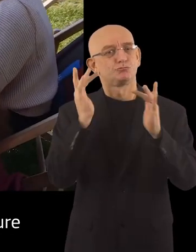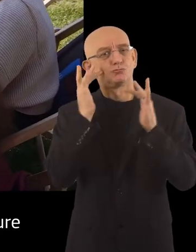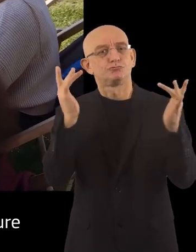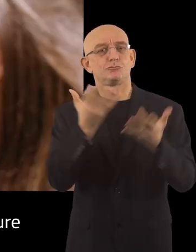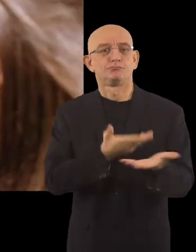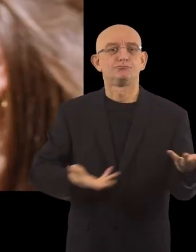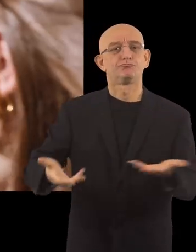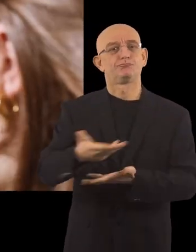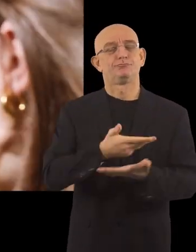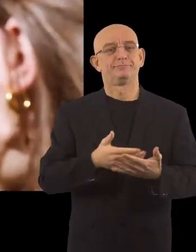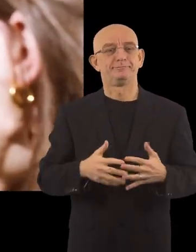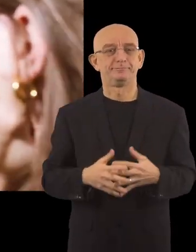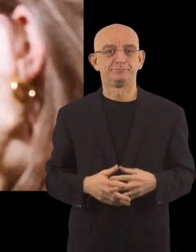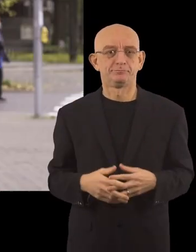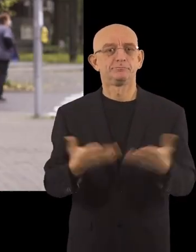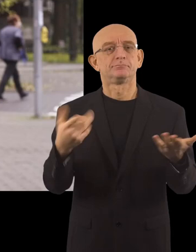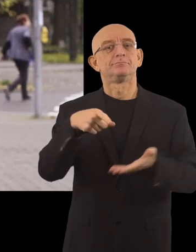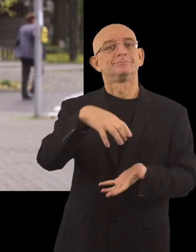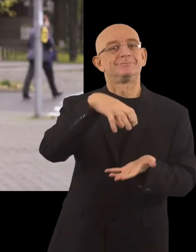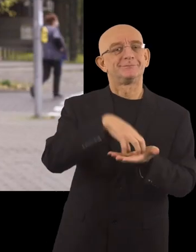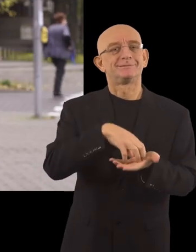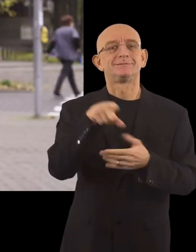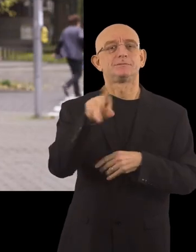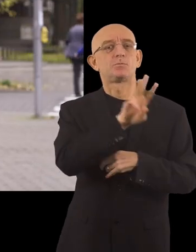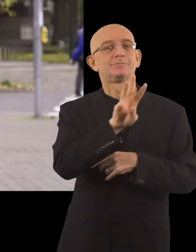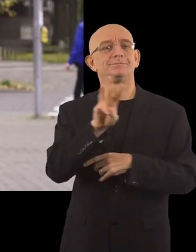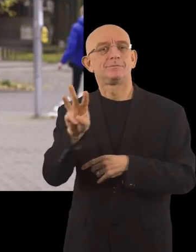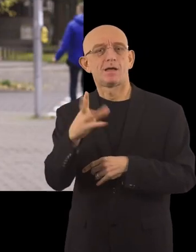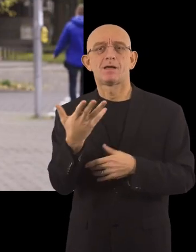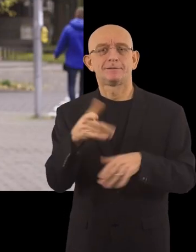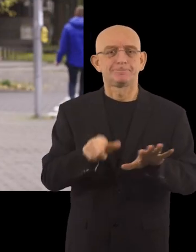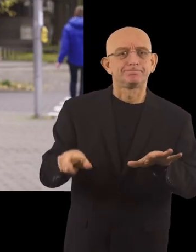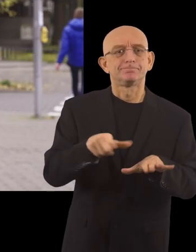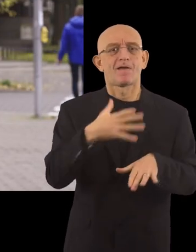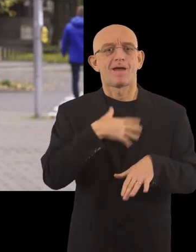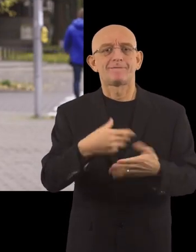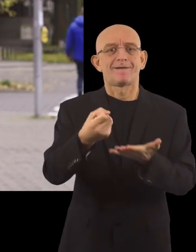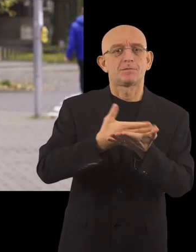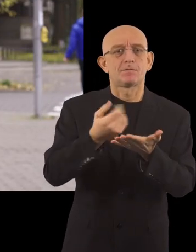celebration of accessible culture. Have you used the city's websites to get information?